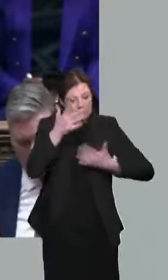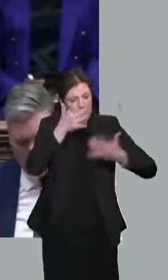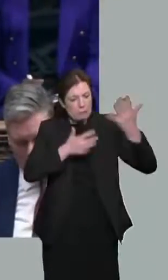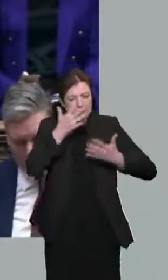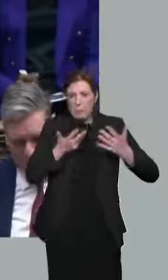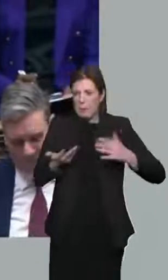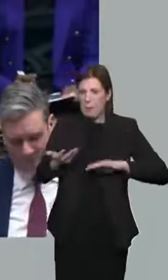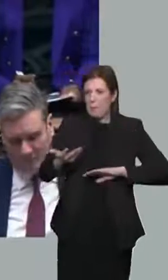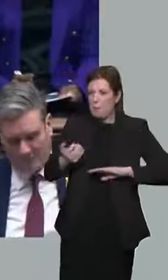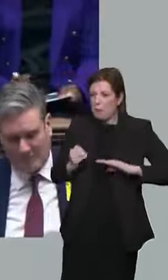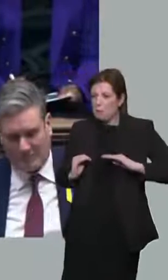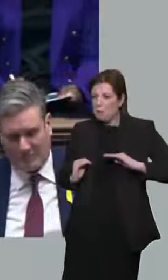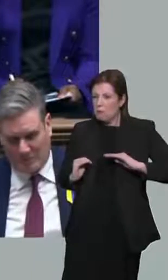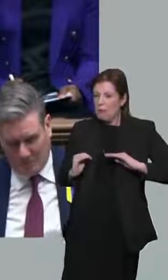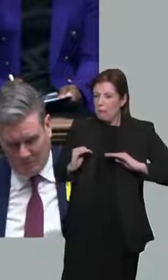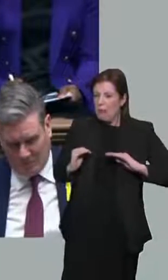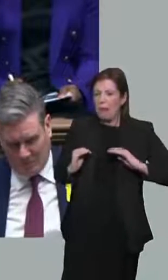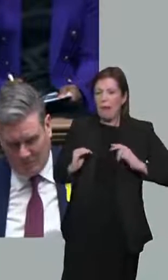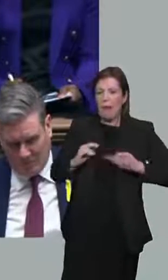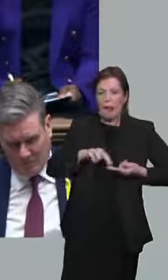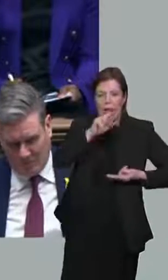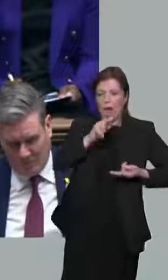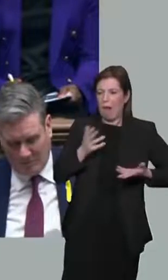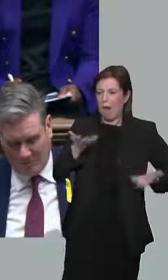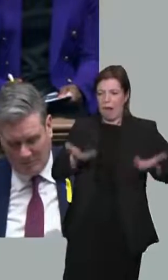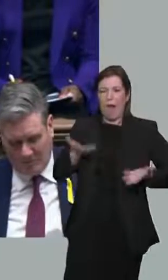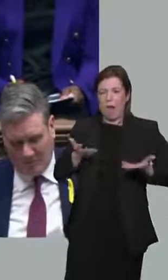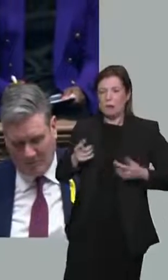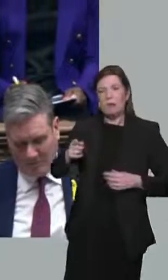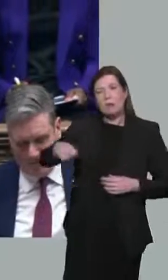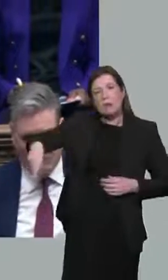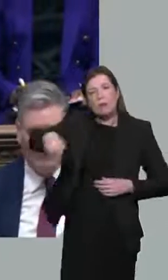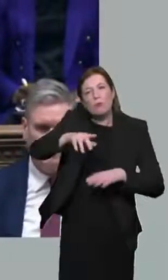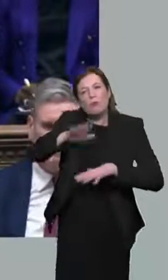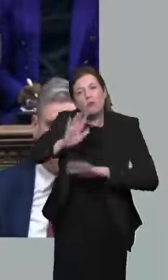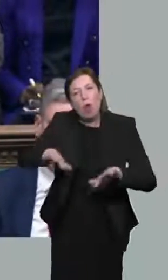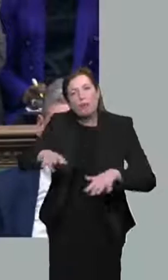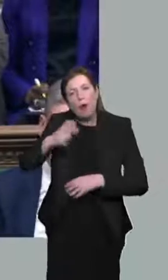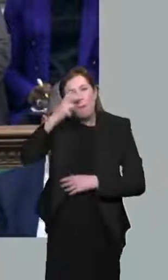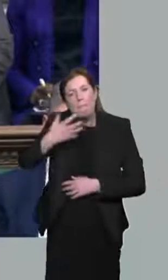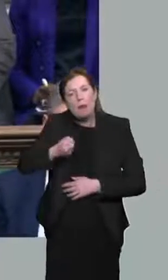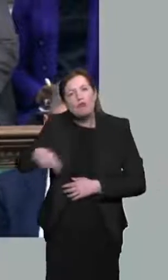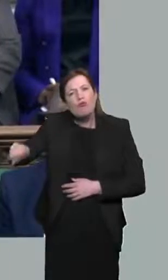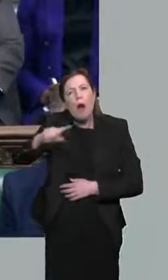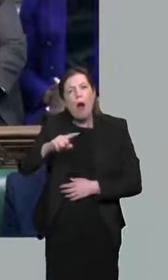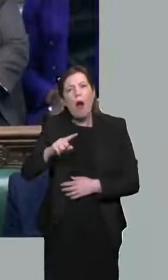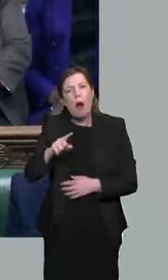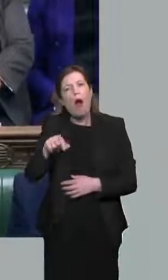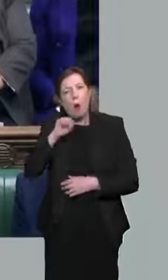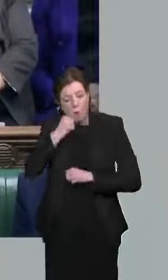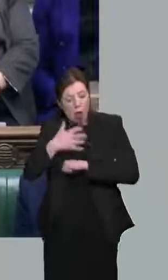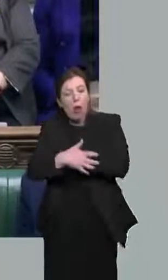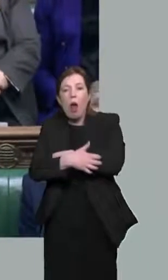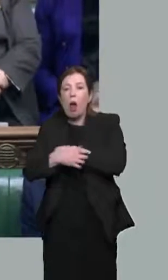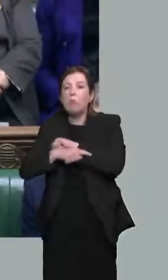benefits being uprated by less than inflation? How many more children and pensioners will drift into poverty because of the choices of